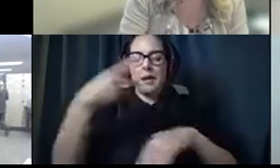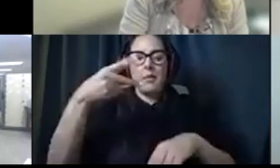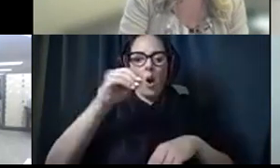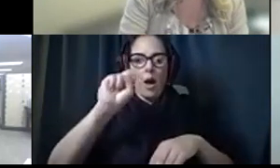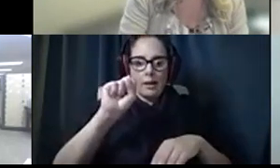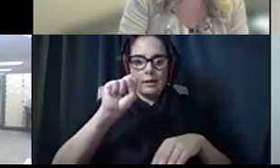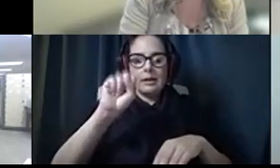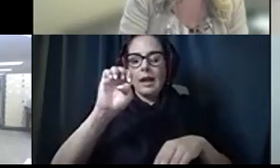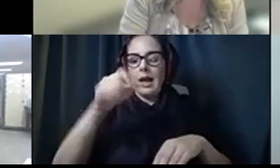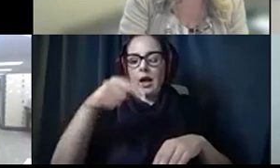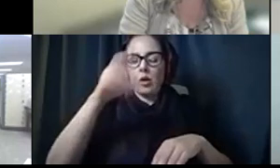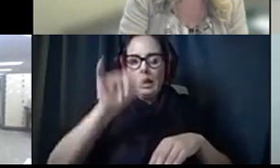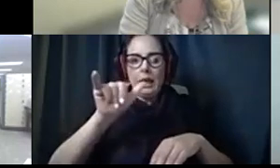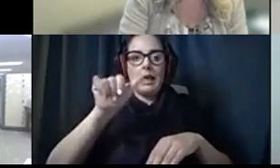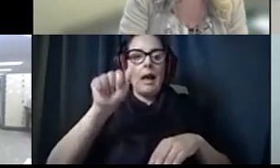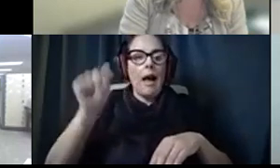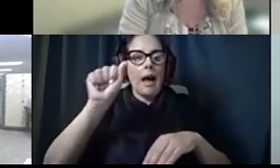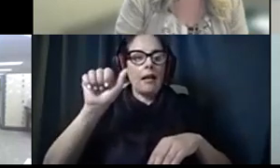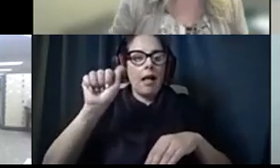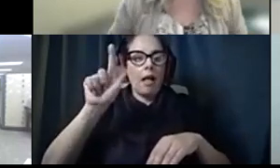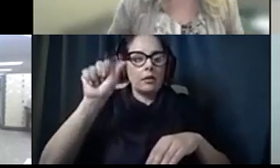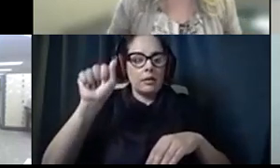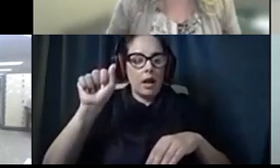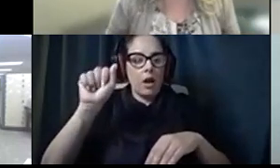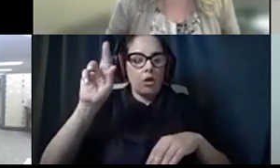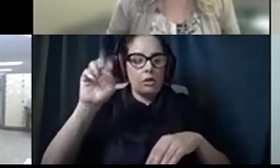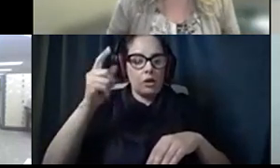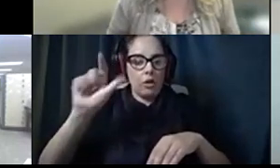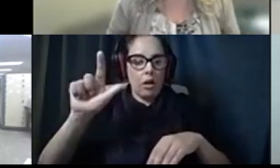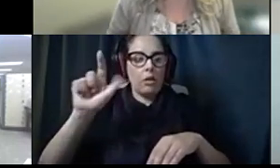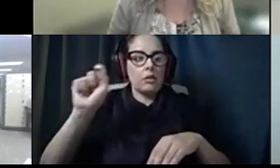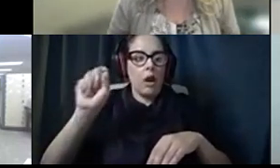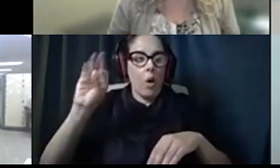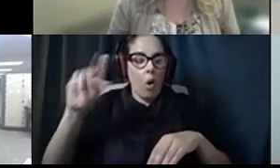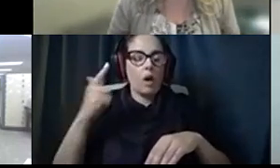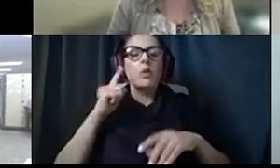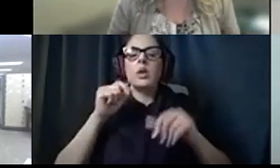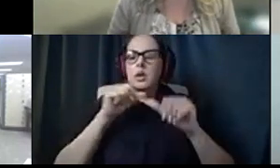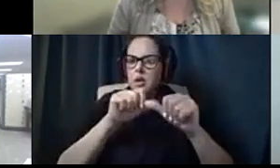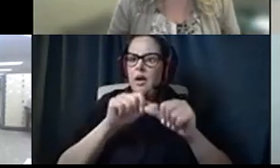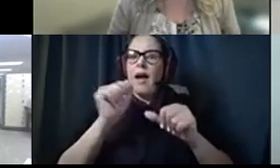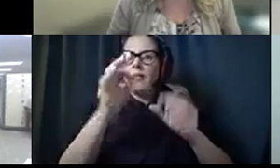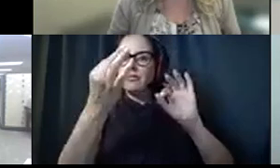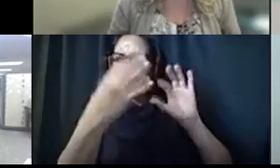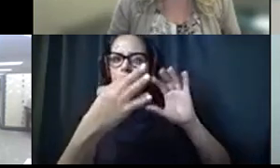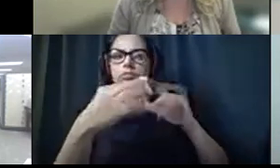equity at altaregional.org, where we'll continue to take input.